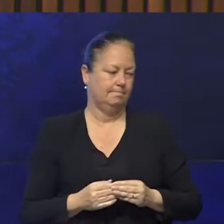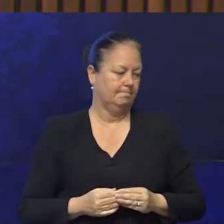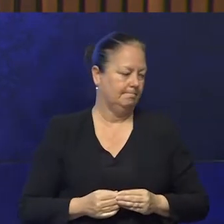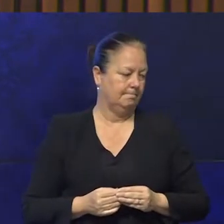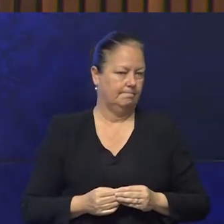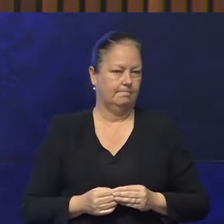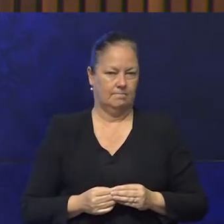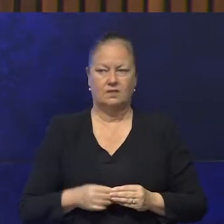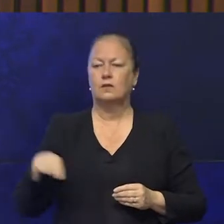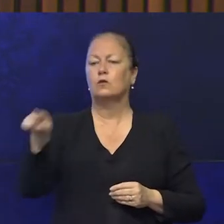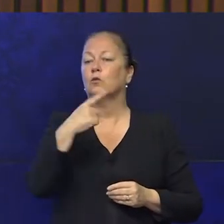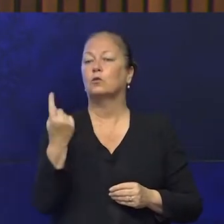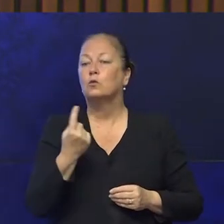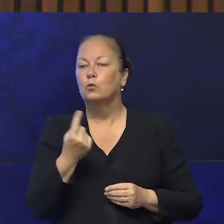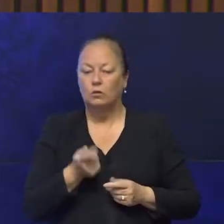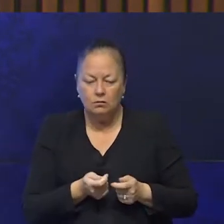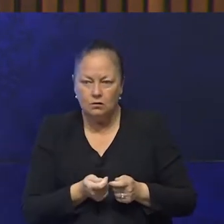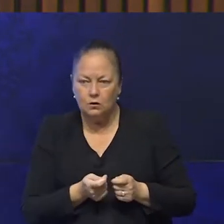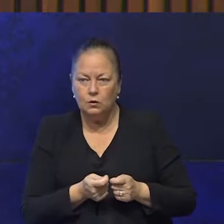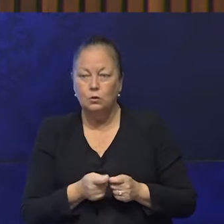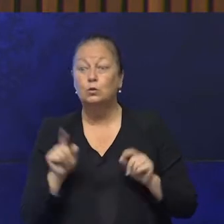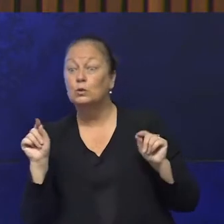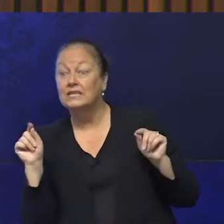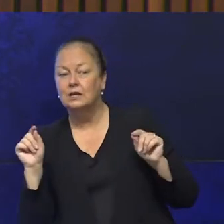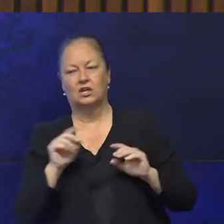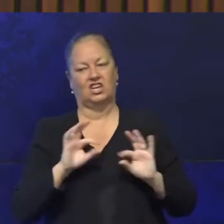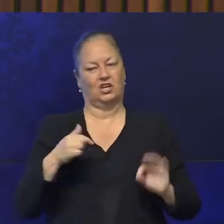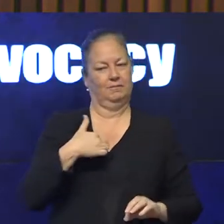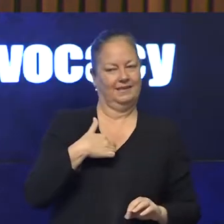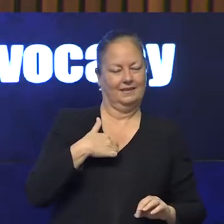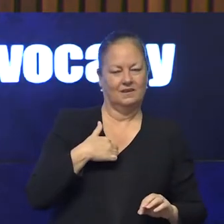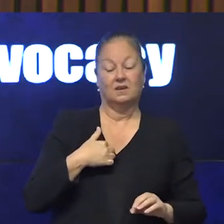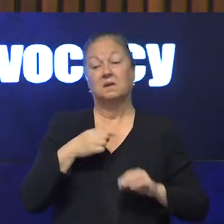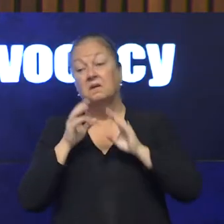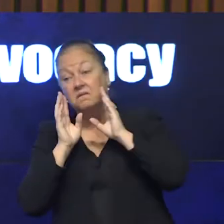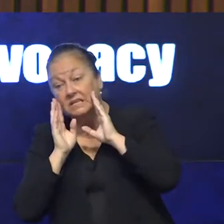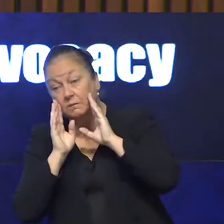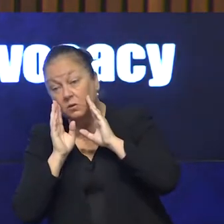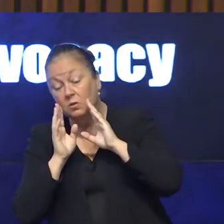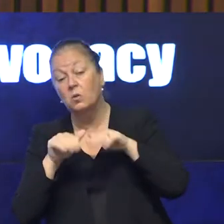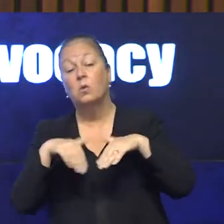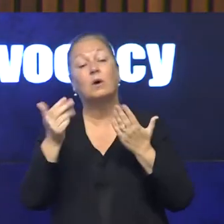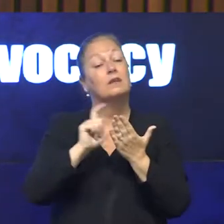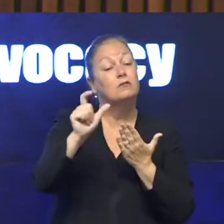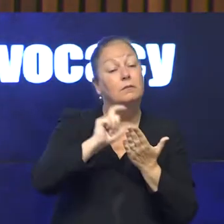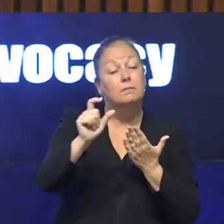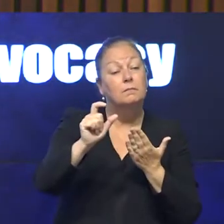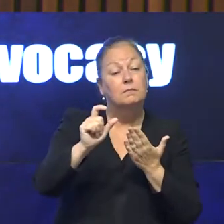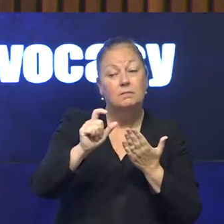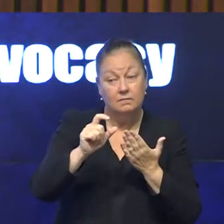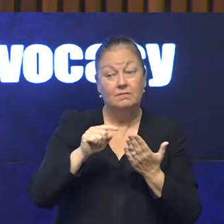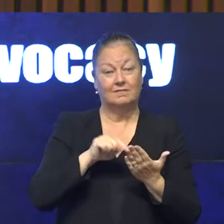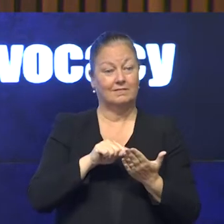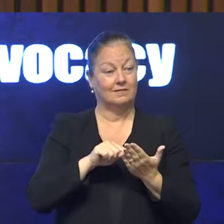of you who use Twitter, not me, Facebook or Instagram, I'm on Instagram, follow